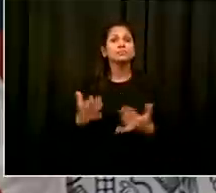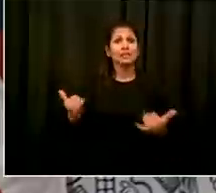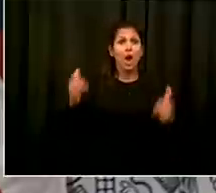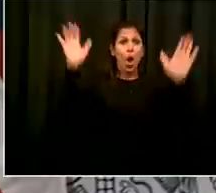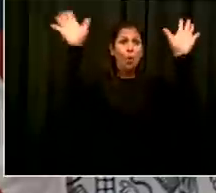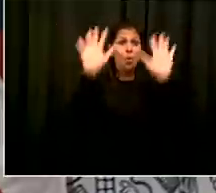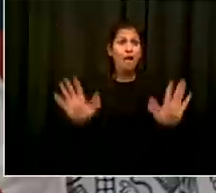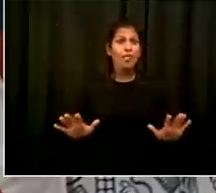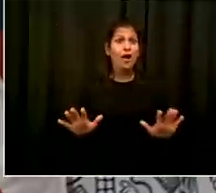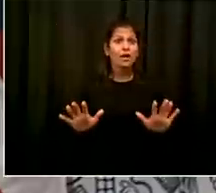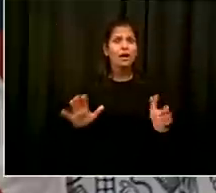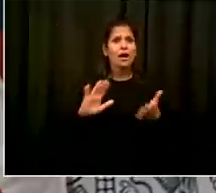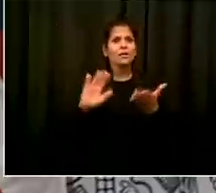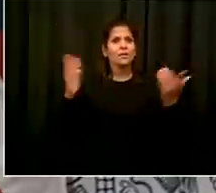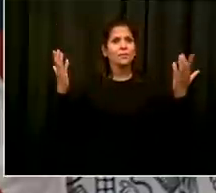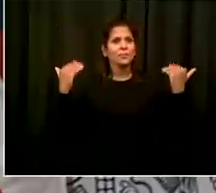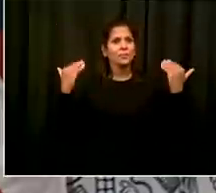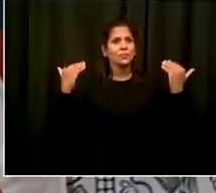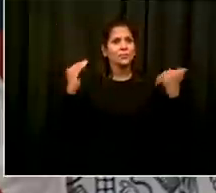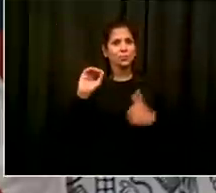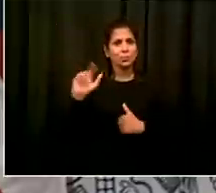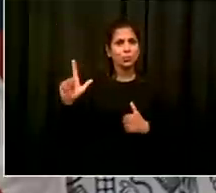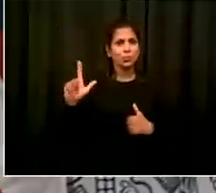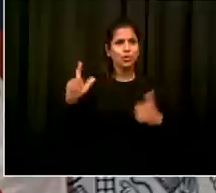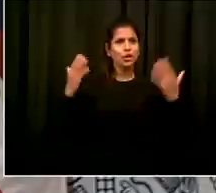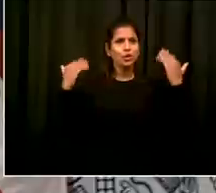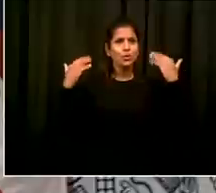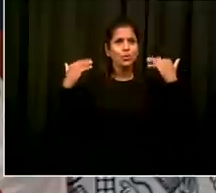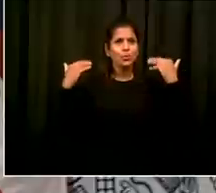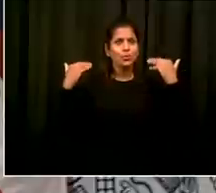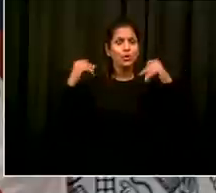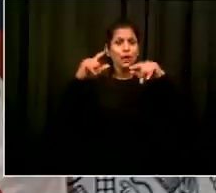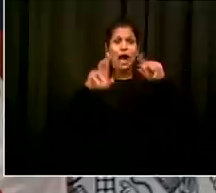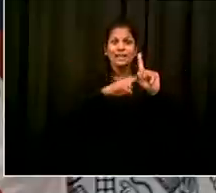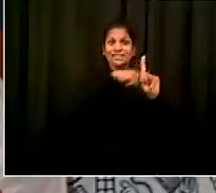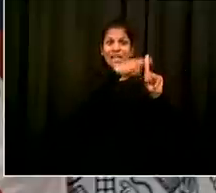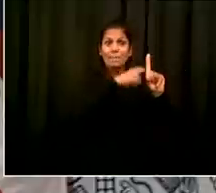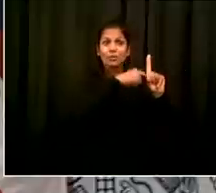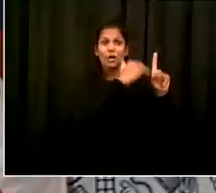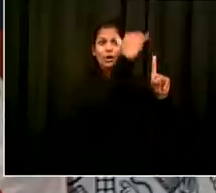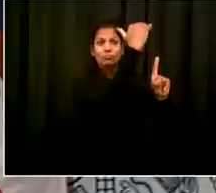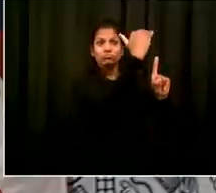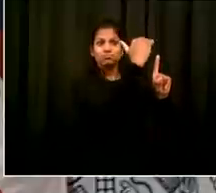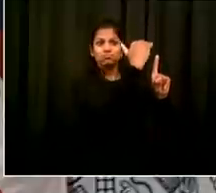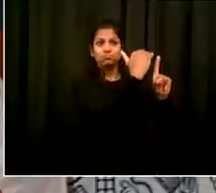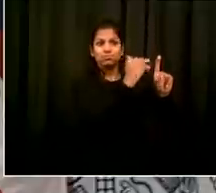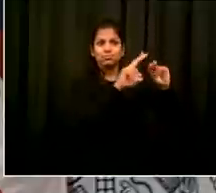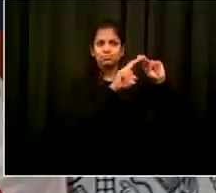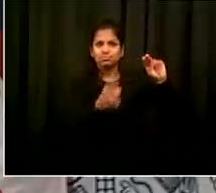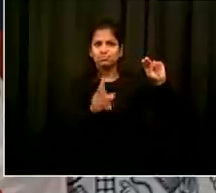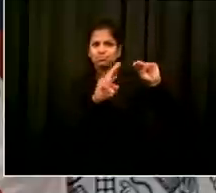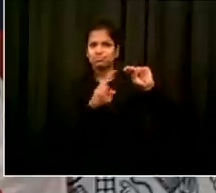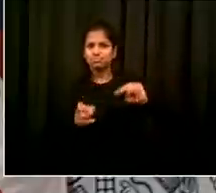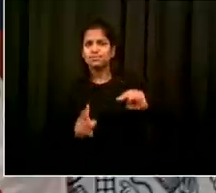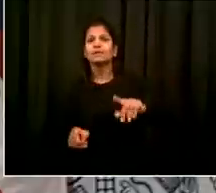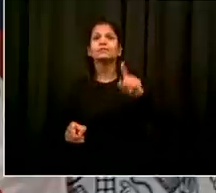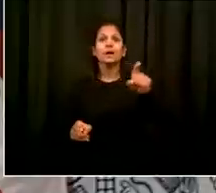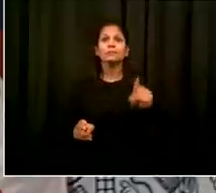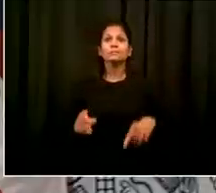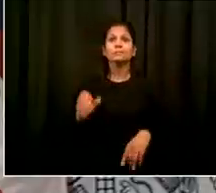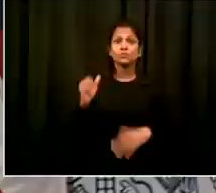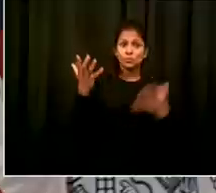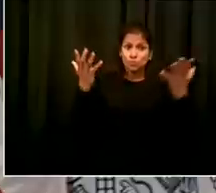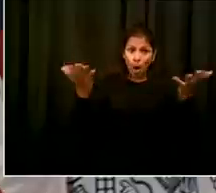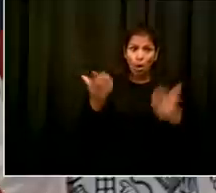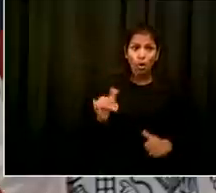pretty rapidly as you can feel so now we have a particular challenge around indoor gatherings and we have to keep reminding all New Yorkers